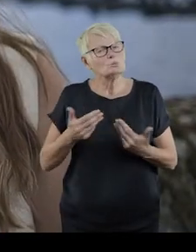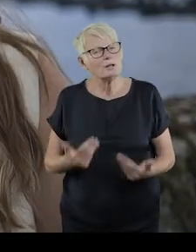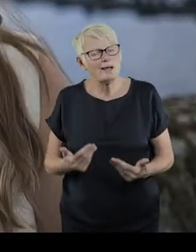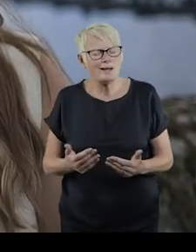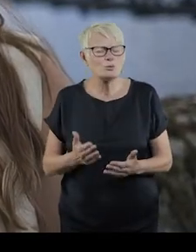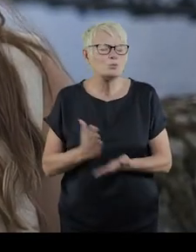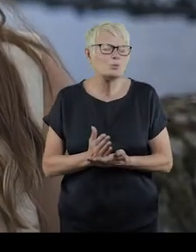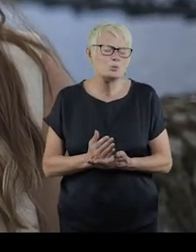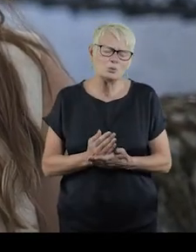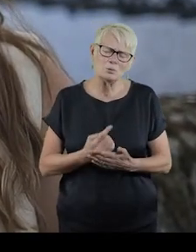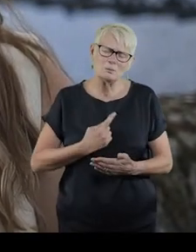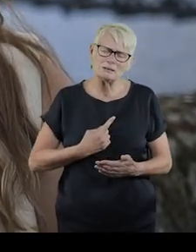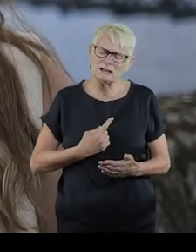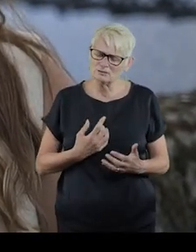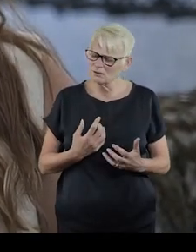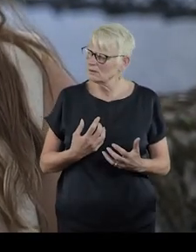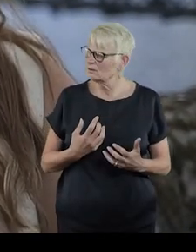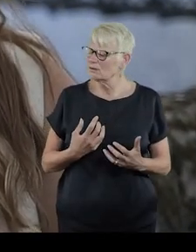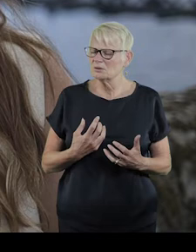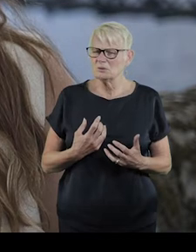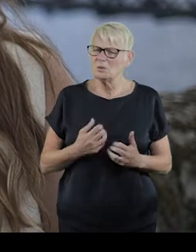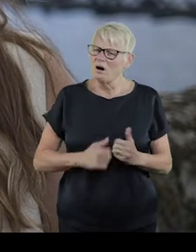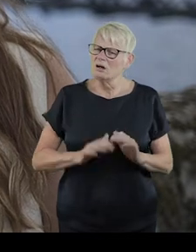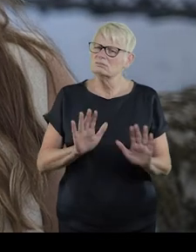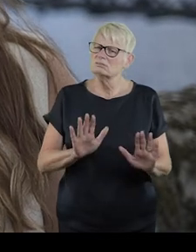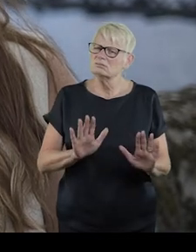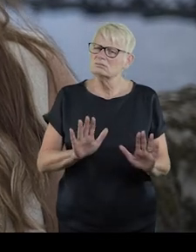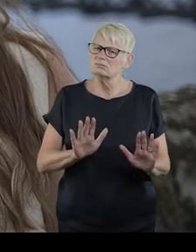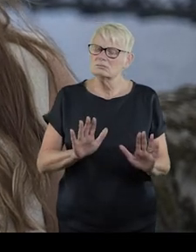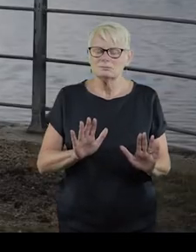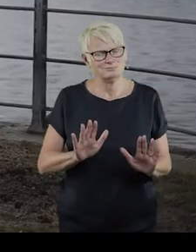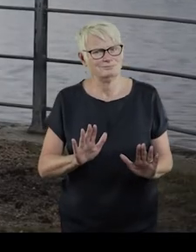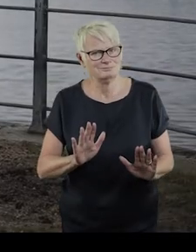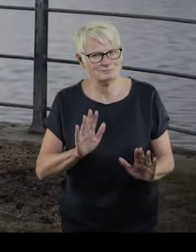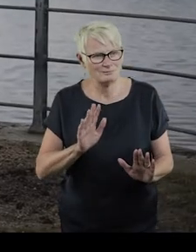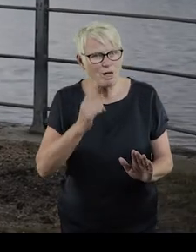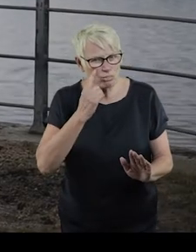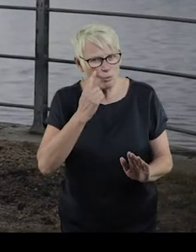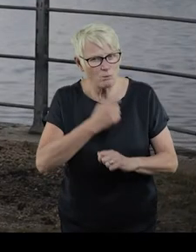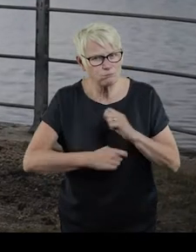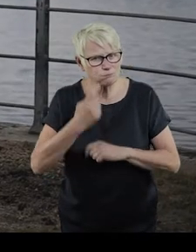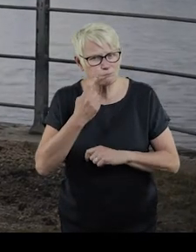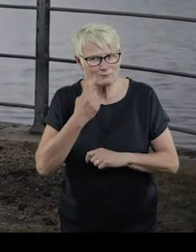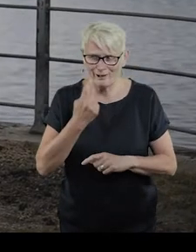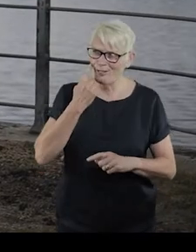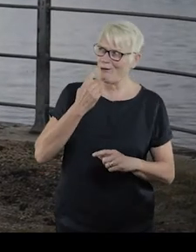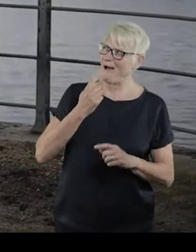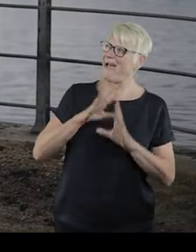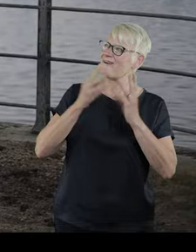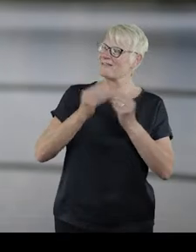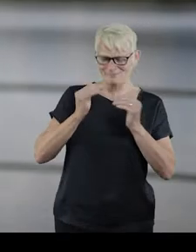Today, it is hard to stand. I thought it would get easier. The river would